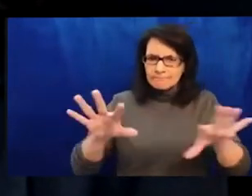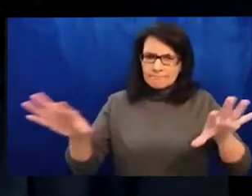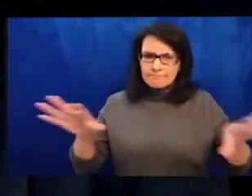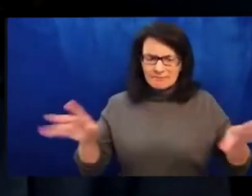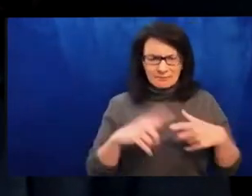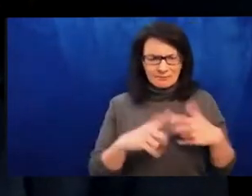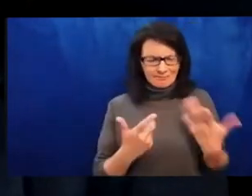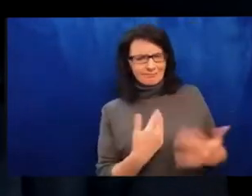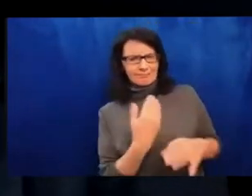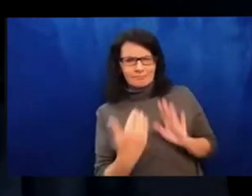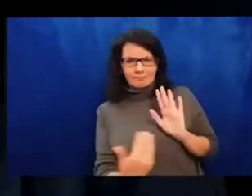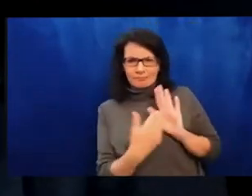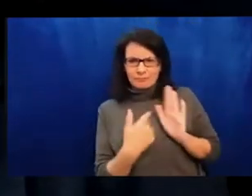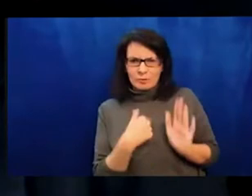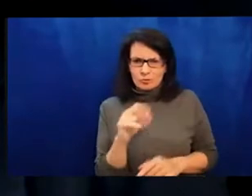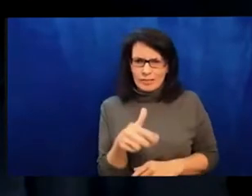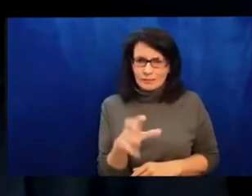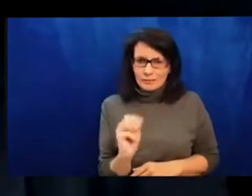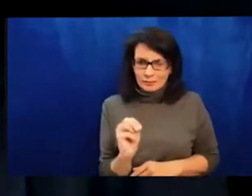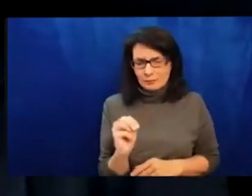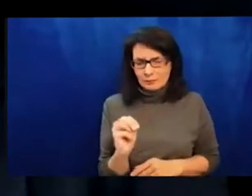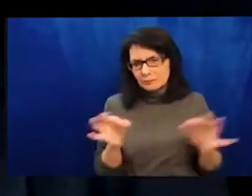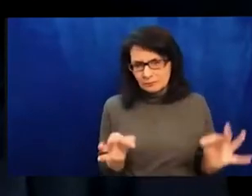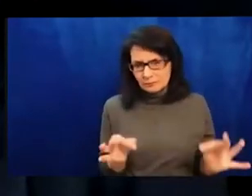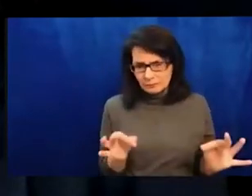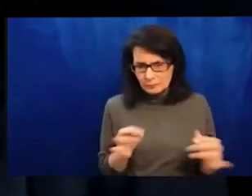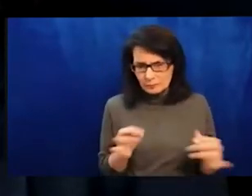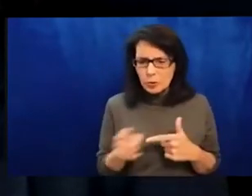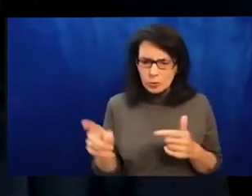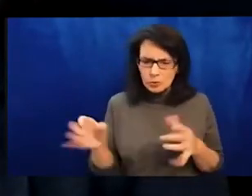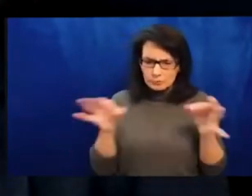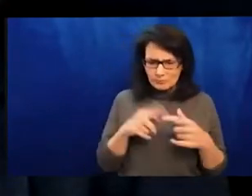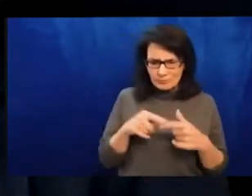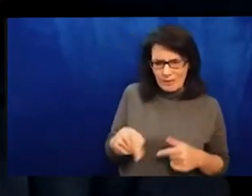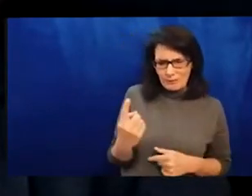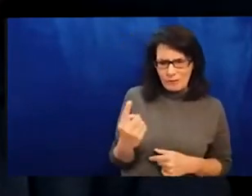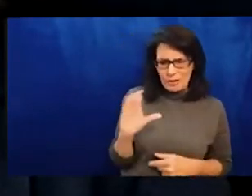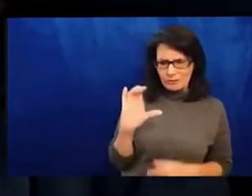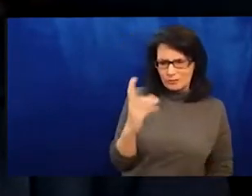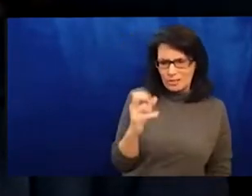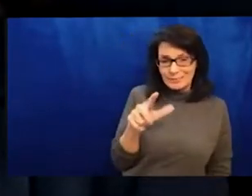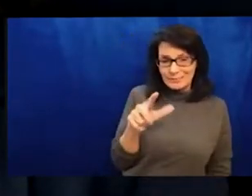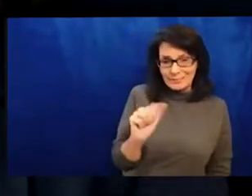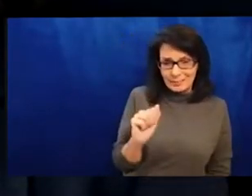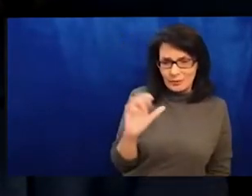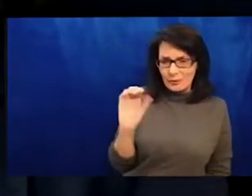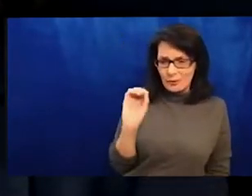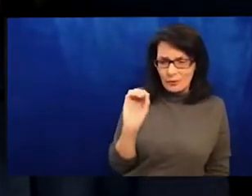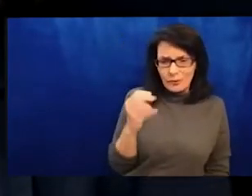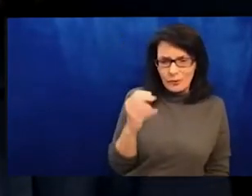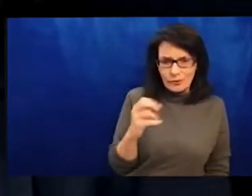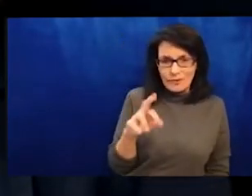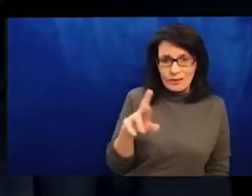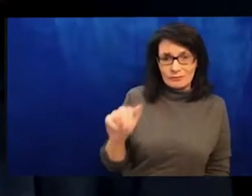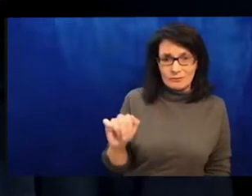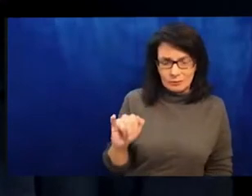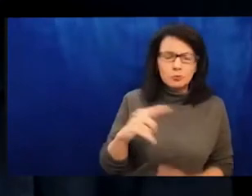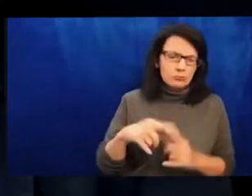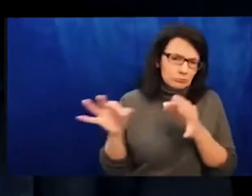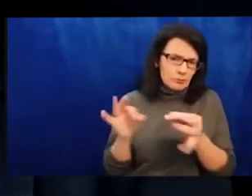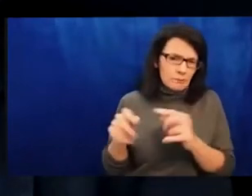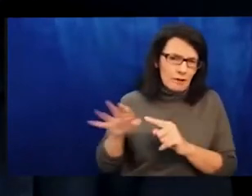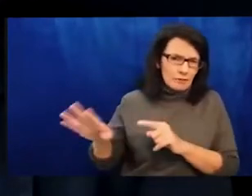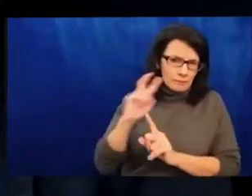the perspective and experiences of Africans and other people of color who have called Ukraine their home before this war and are facing